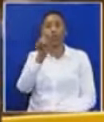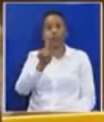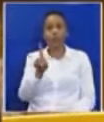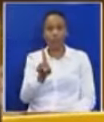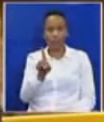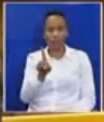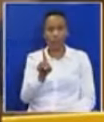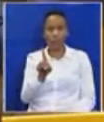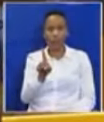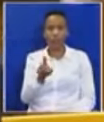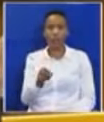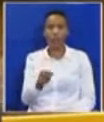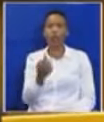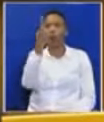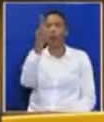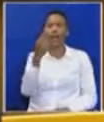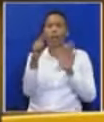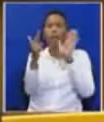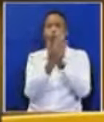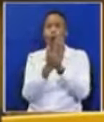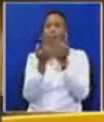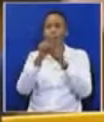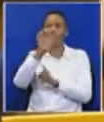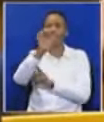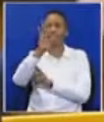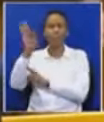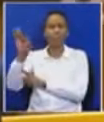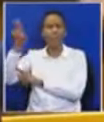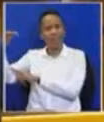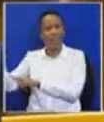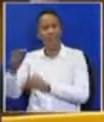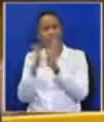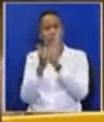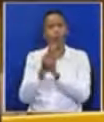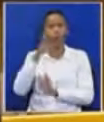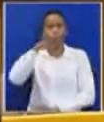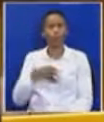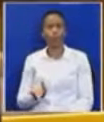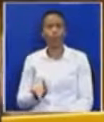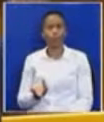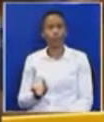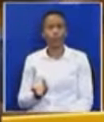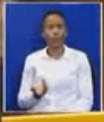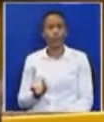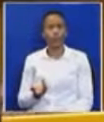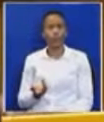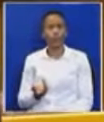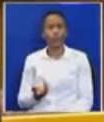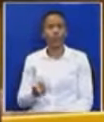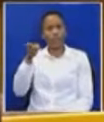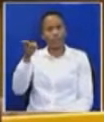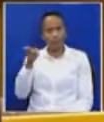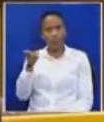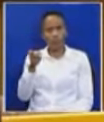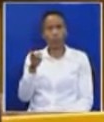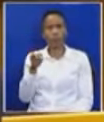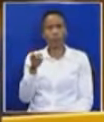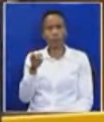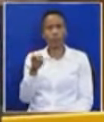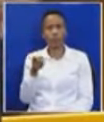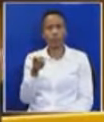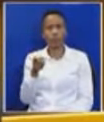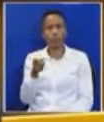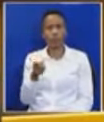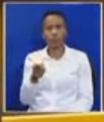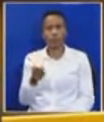one law for the EFF and another law for everyone else? When different parties have challenges here, they are the ones that are grandstanding here. Honorable